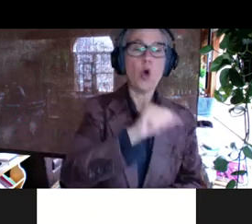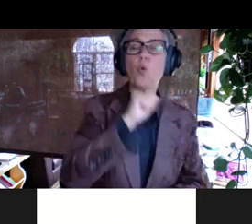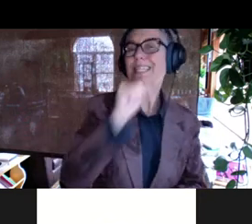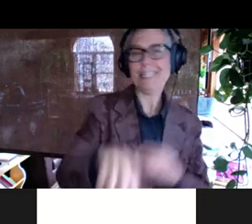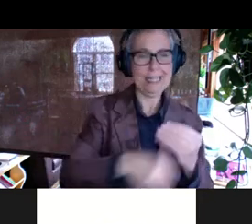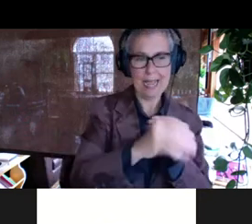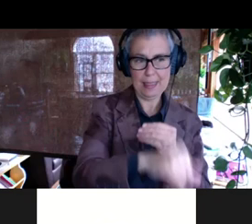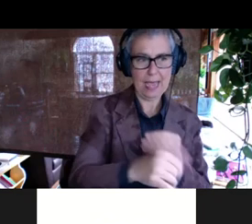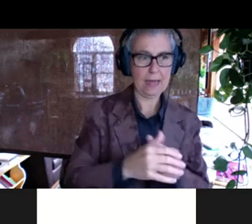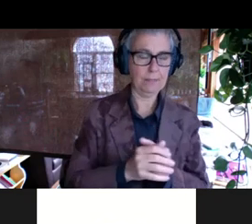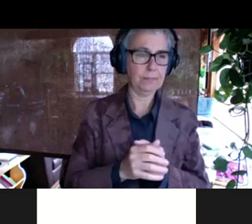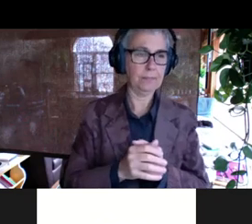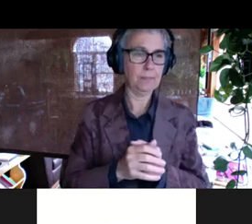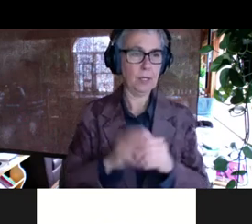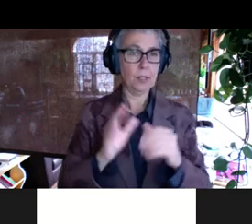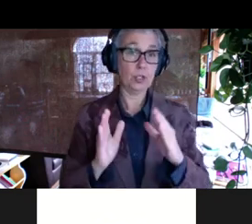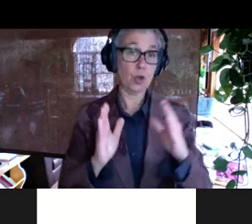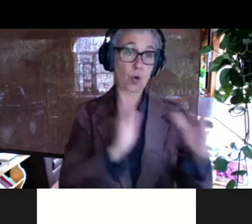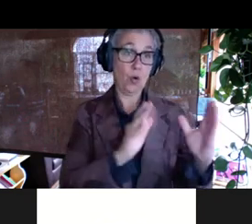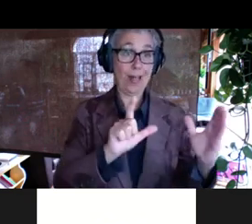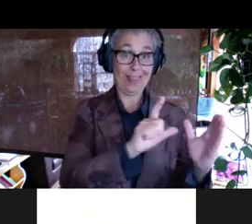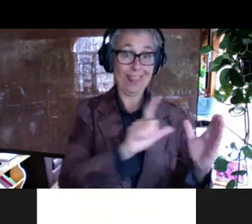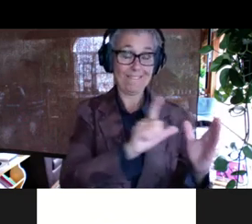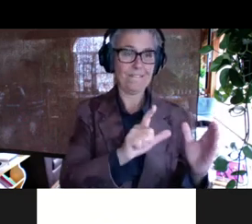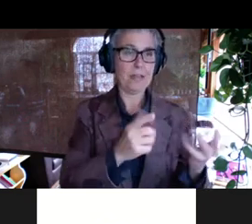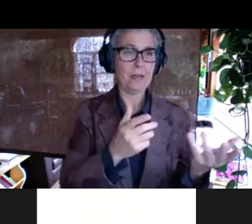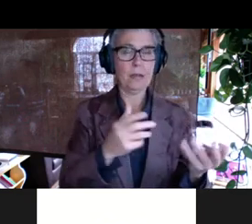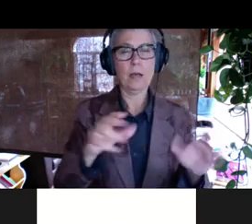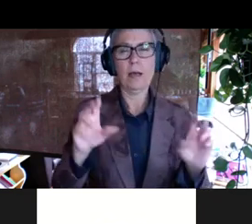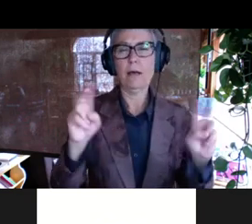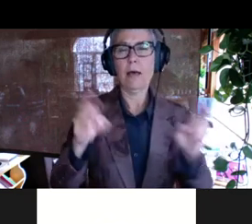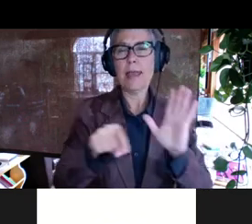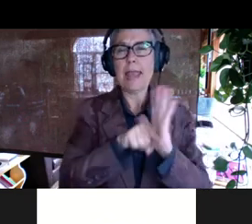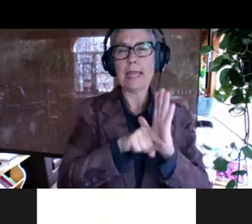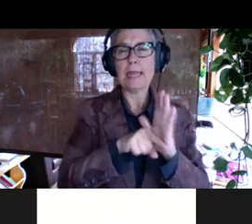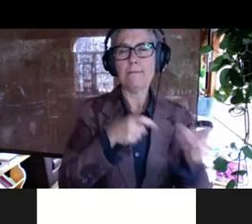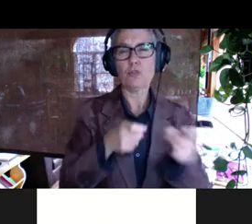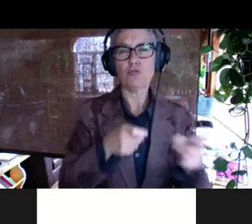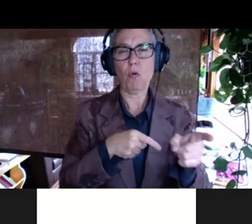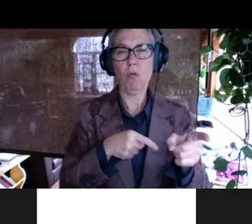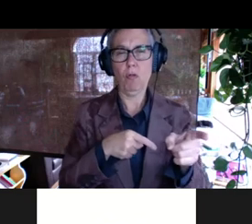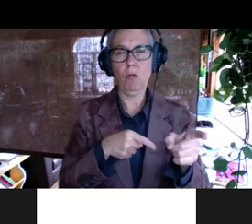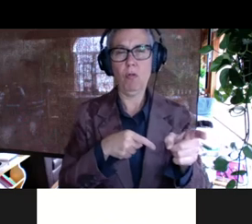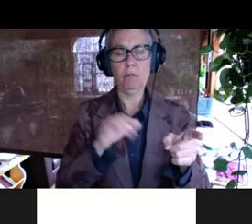this, this set of experiments on the left is essentially a negative control. And it allows us to